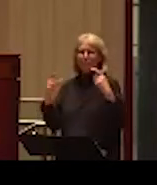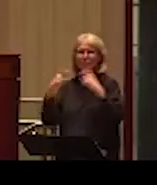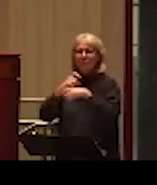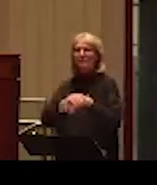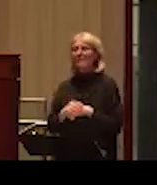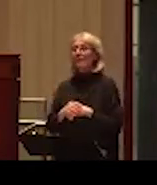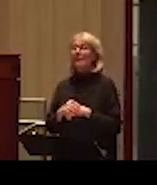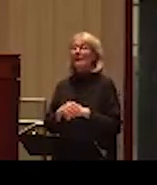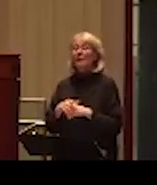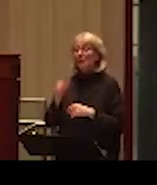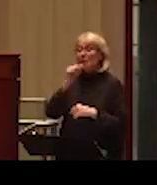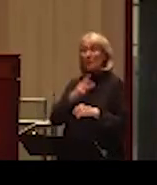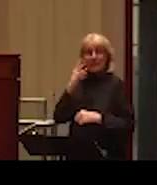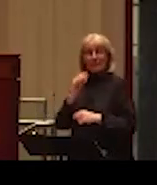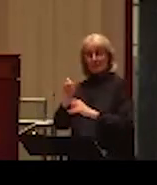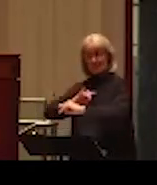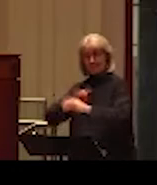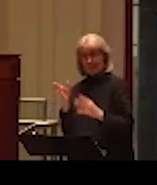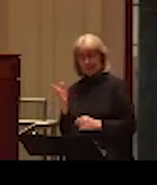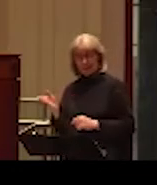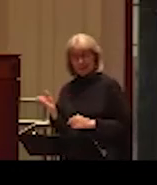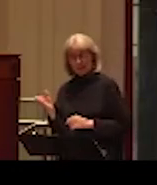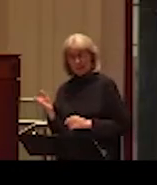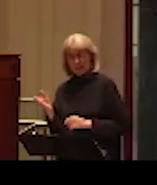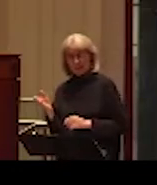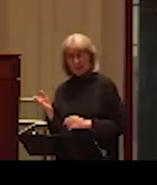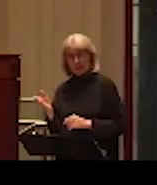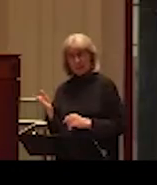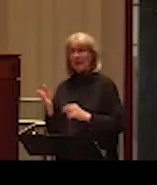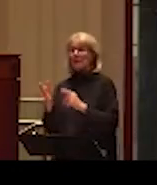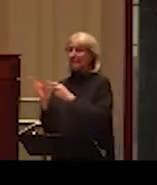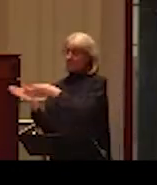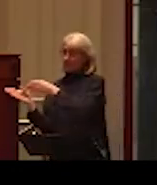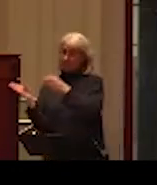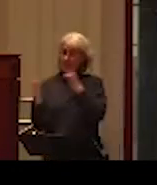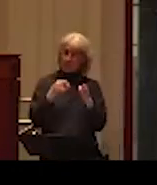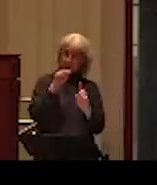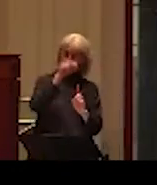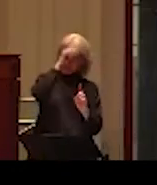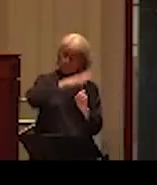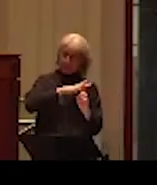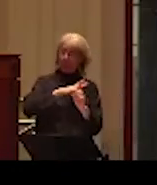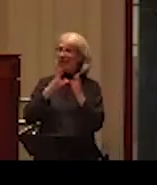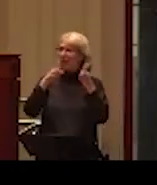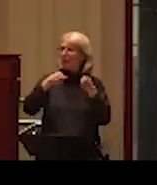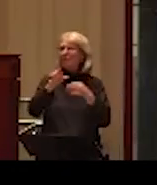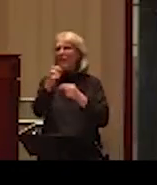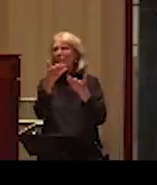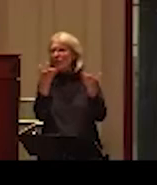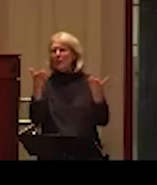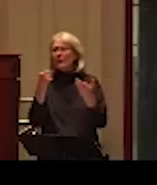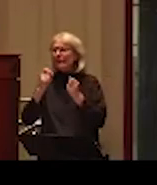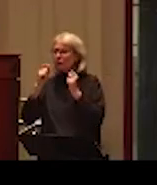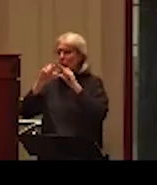women, we're not going to address this issue very effectively because we're missing different parts of this